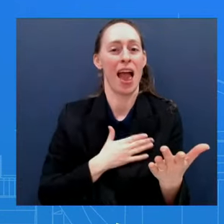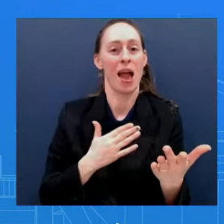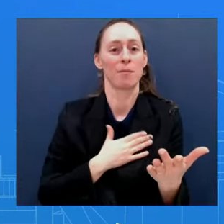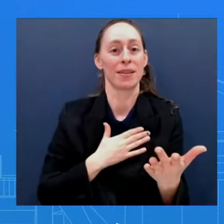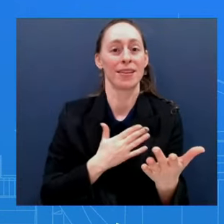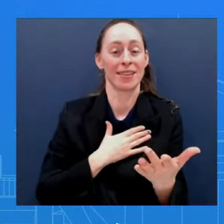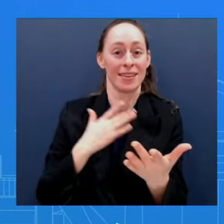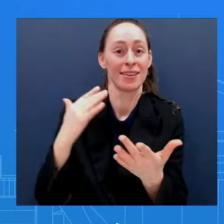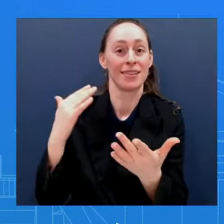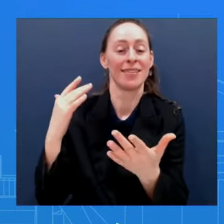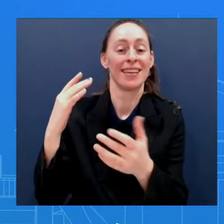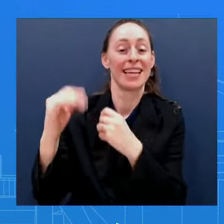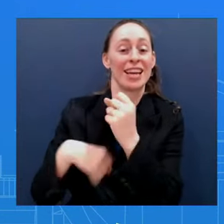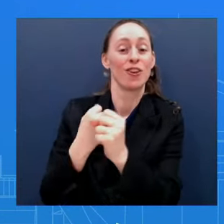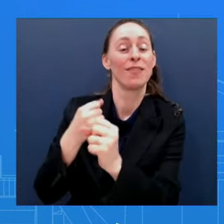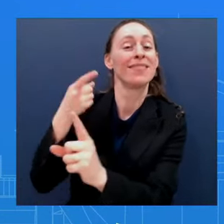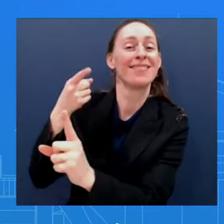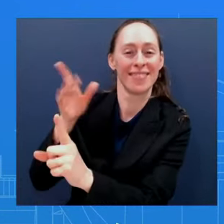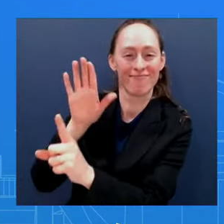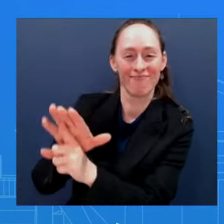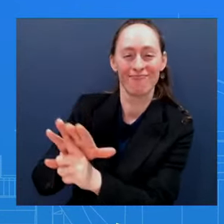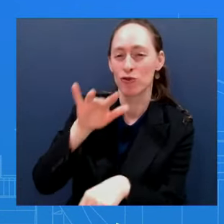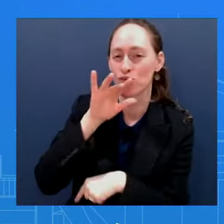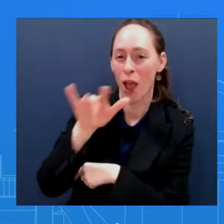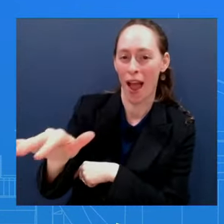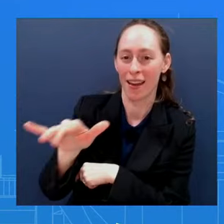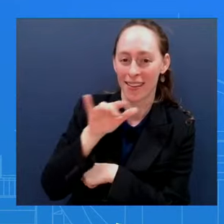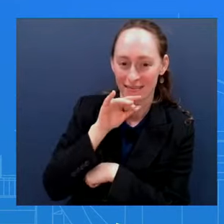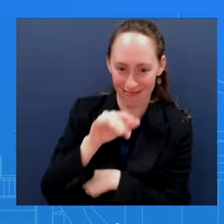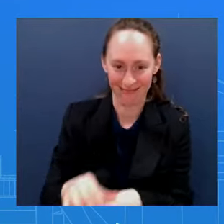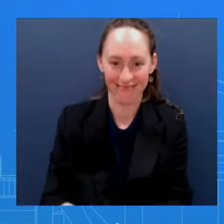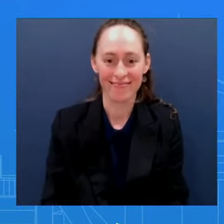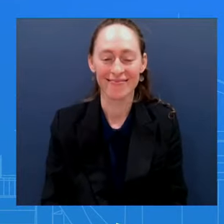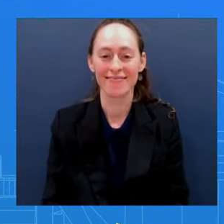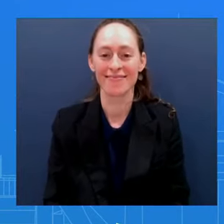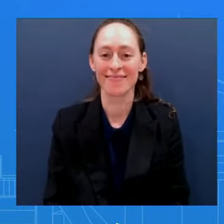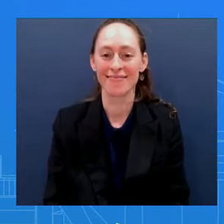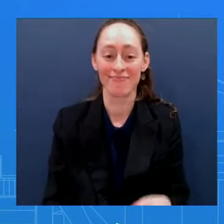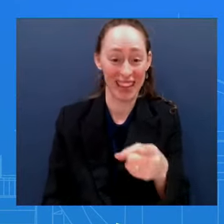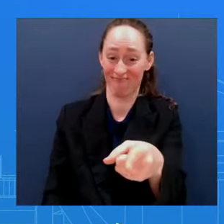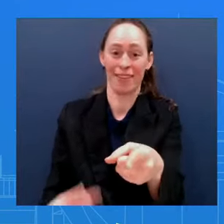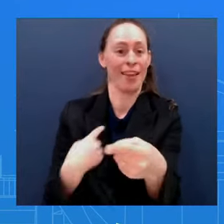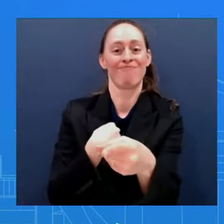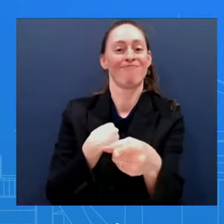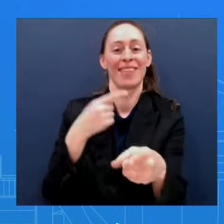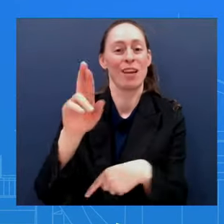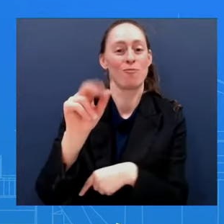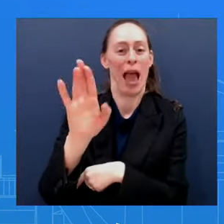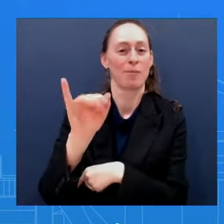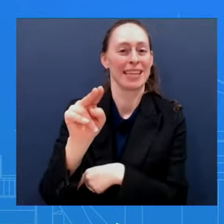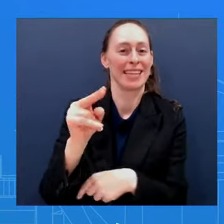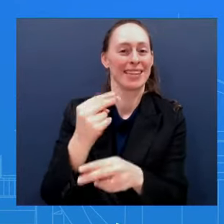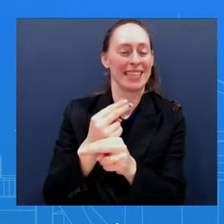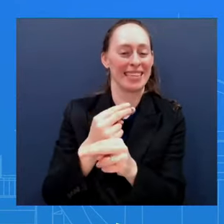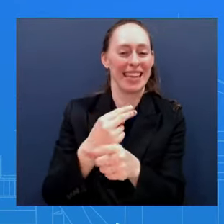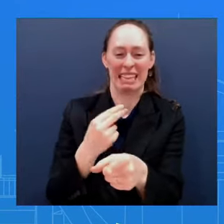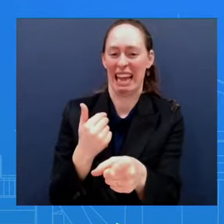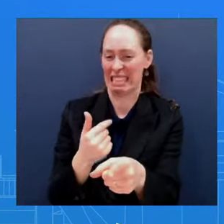But you are a rabbit, you were born in 1963 I'm you are I have a follow-up About me being a rabbit?